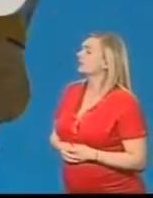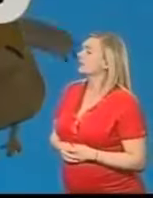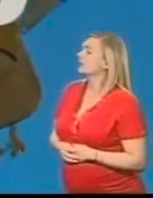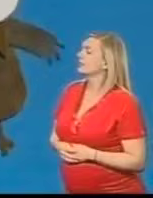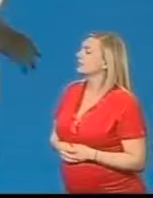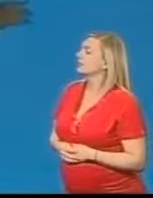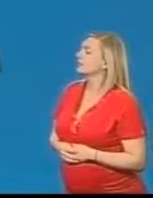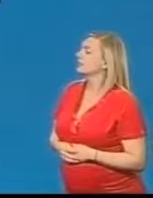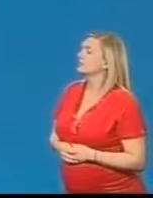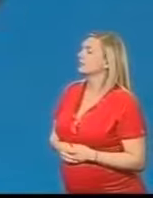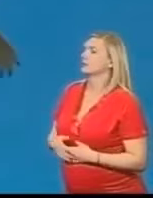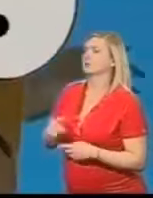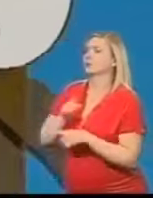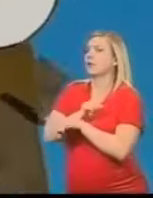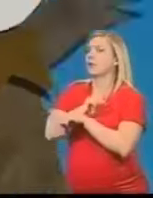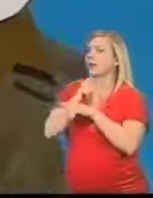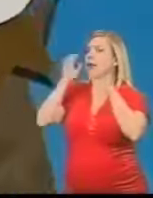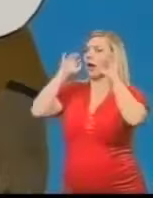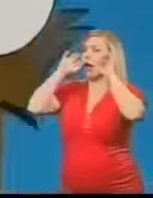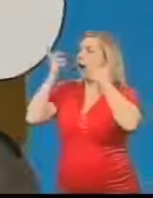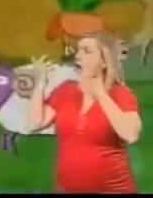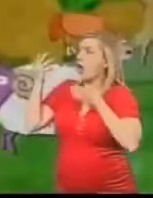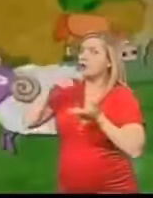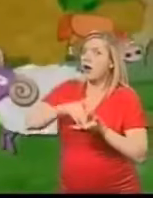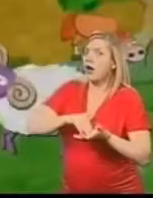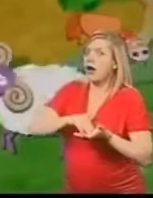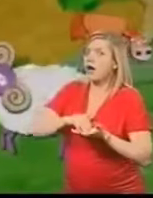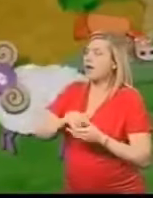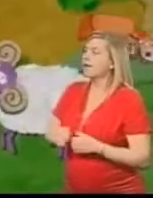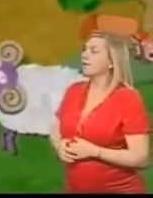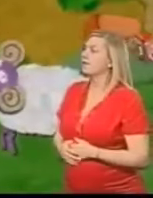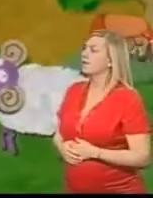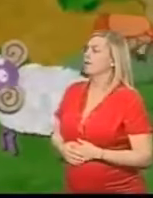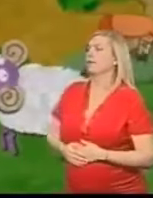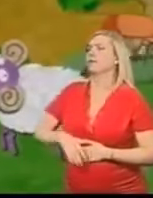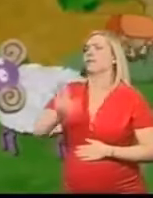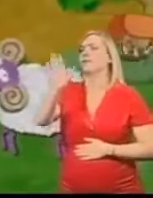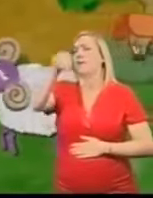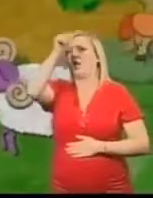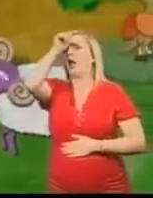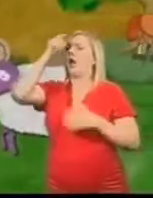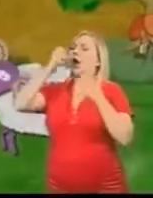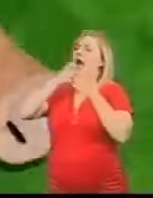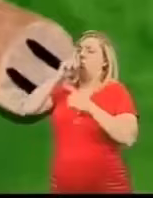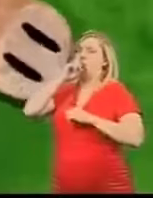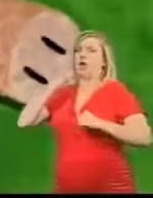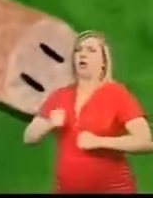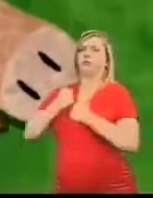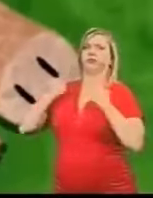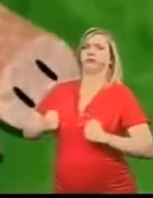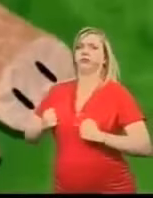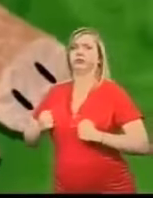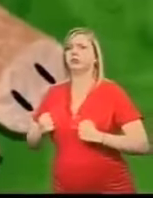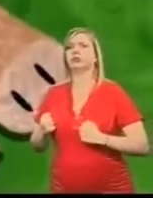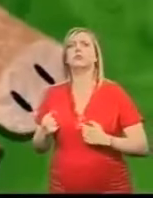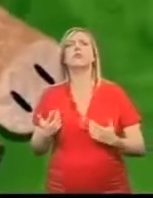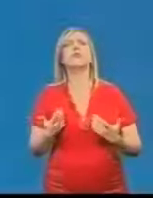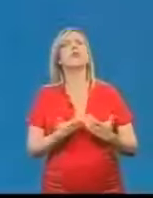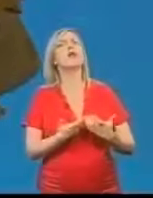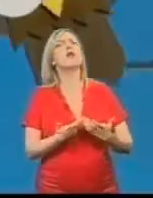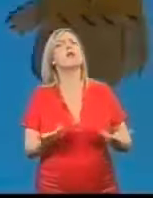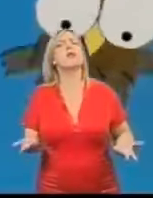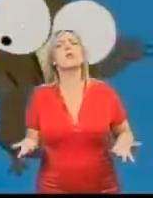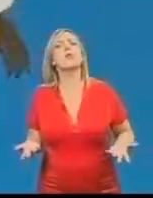Just then Hoot arrived I know how you could stand up for yourself Porker Said Hoot How? Said